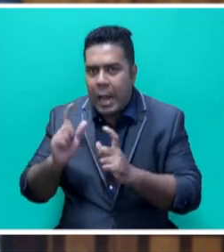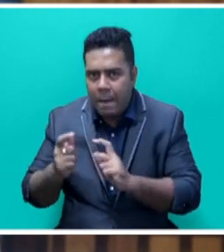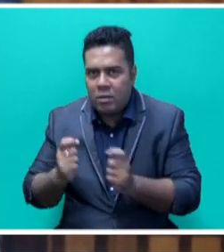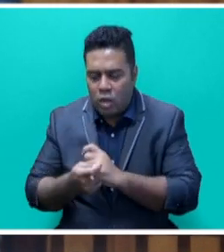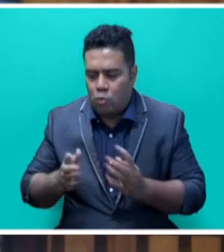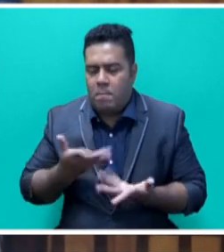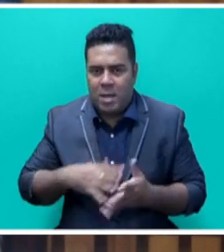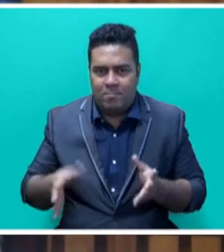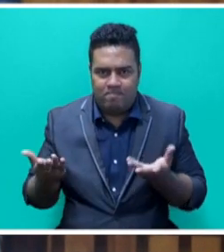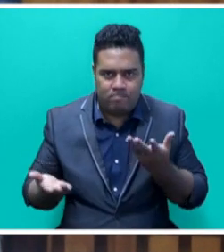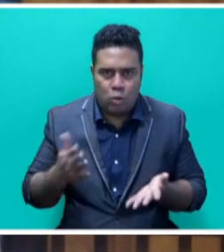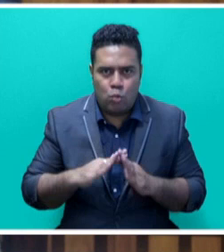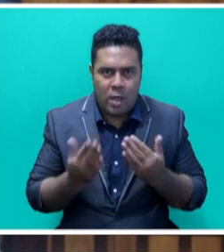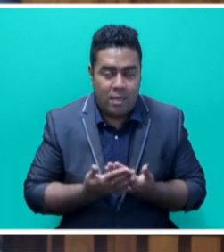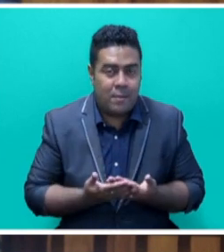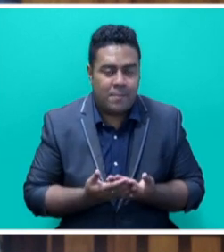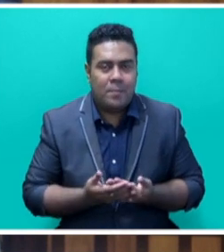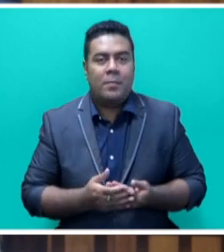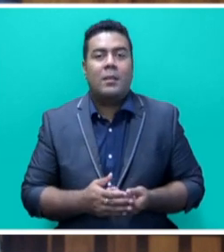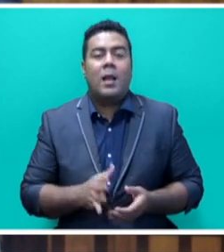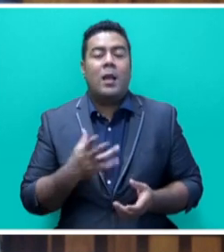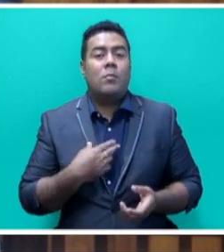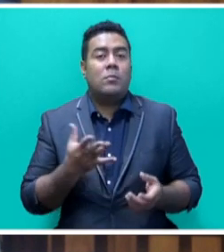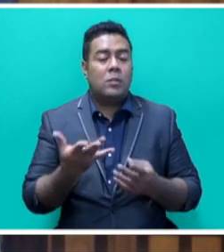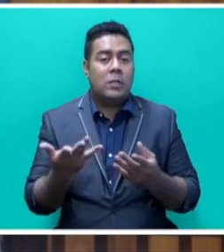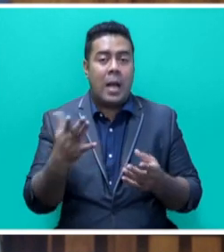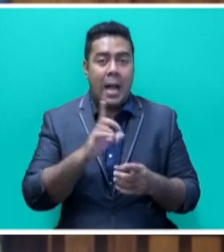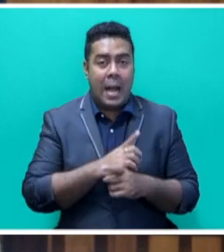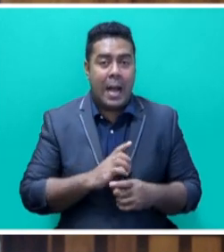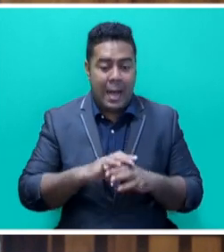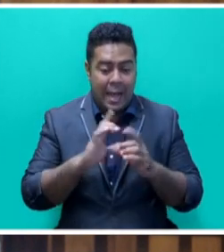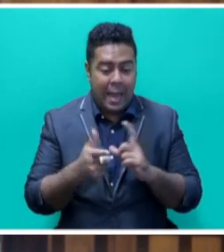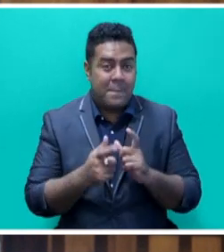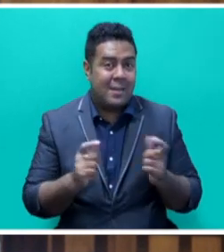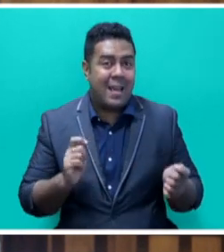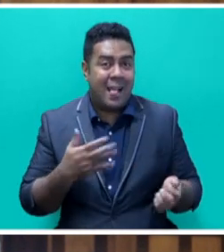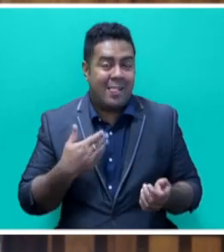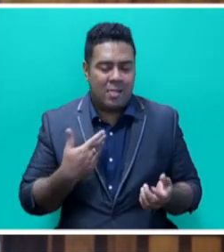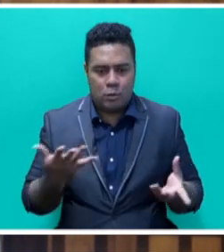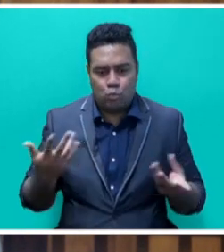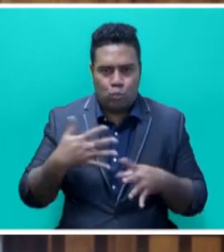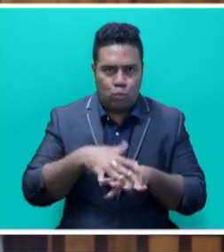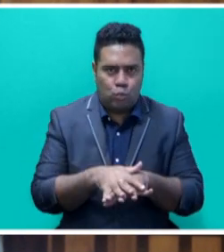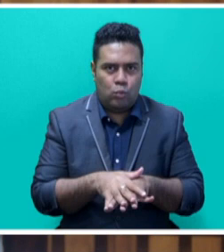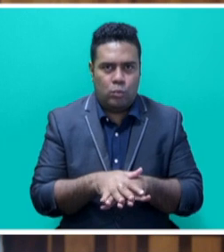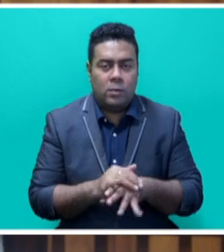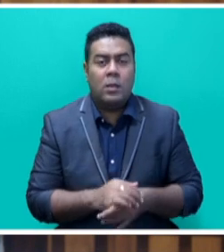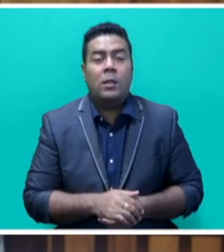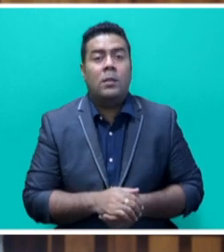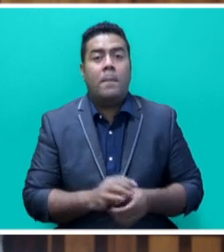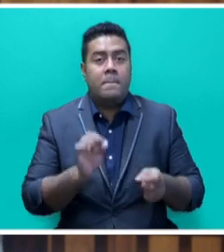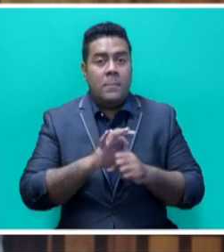planet's health are inextricably intertwined. Climate change is a pandemic enabler, a